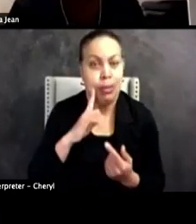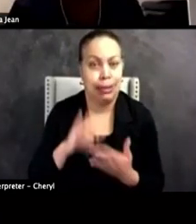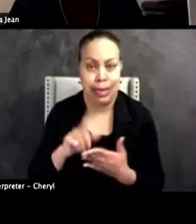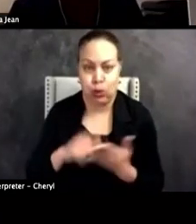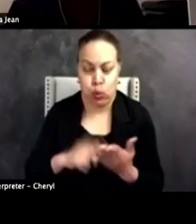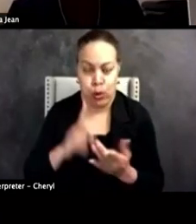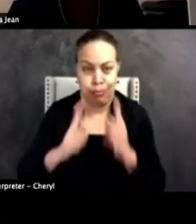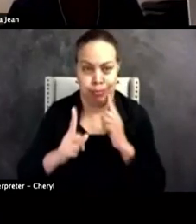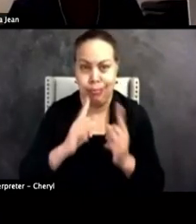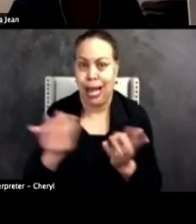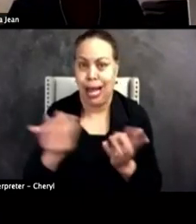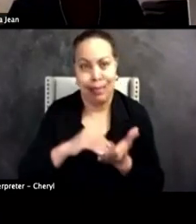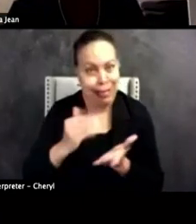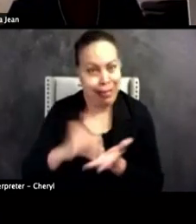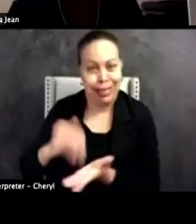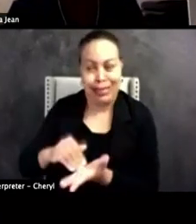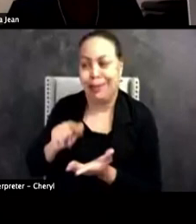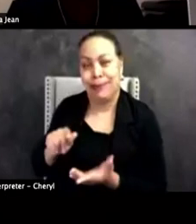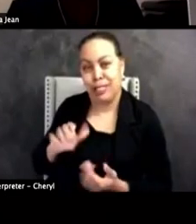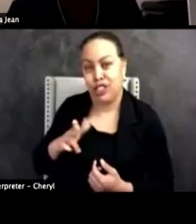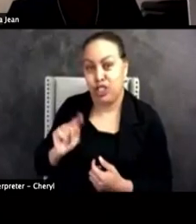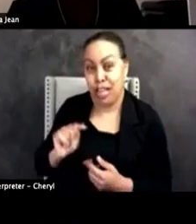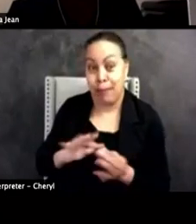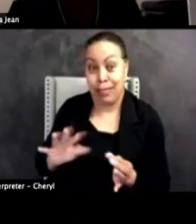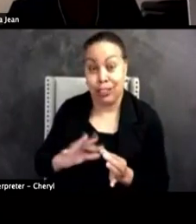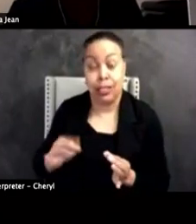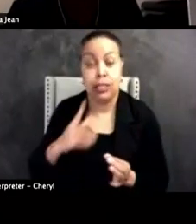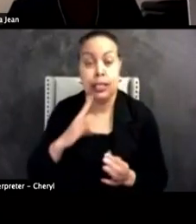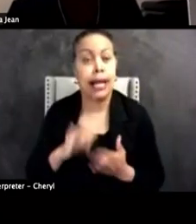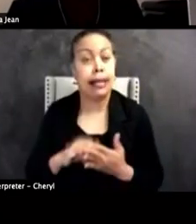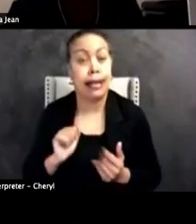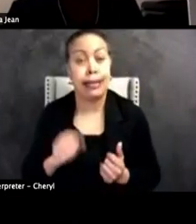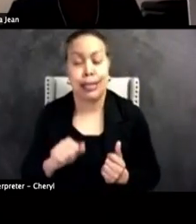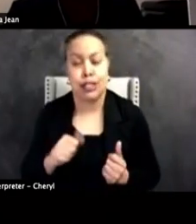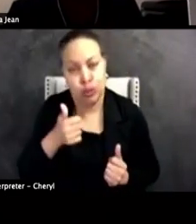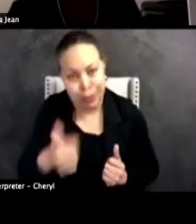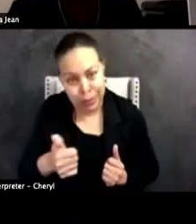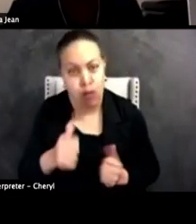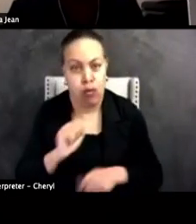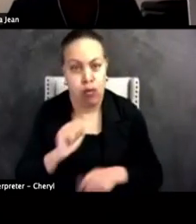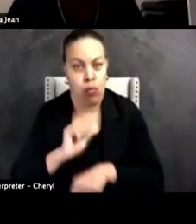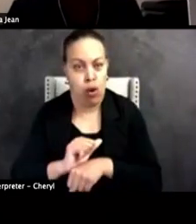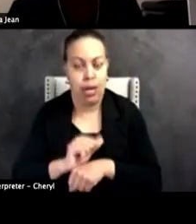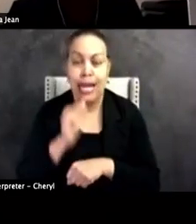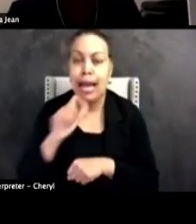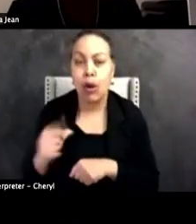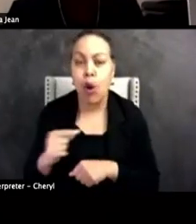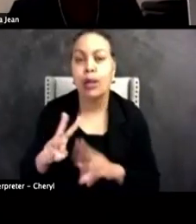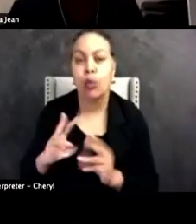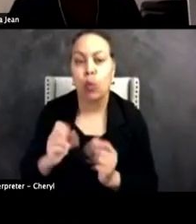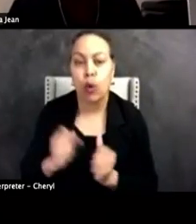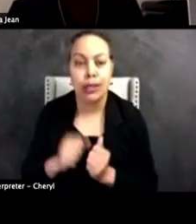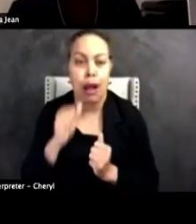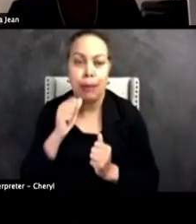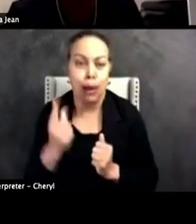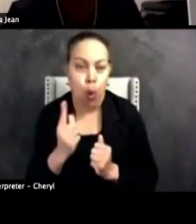hearing a lot in the chat, is that you do some work yourself, beyond the workshops, beyond RJ,